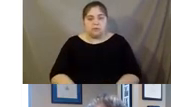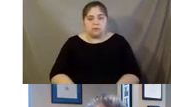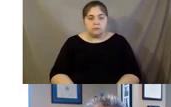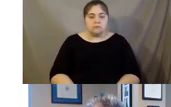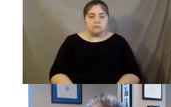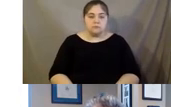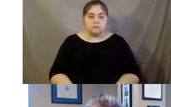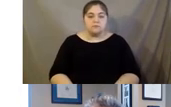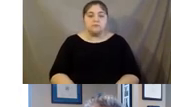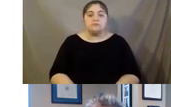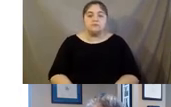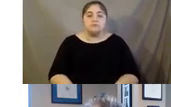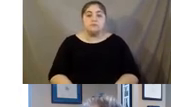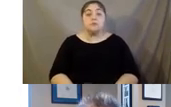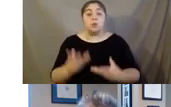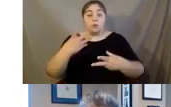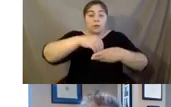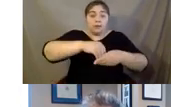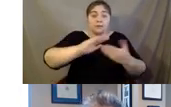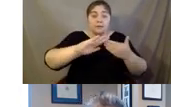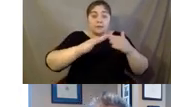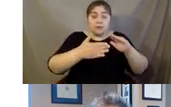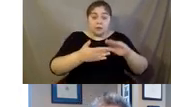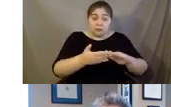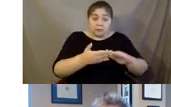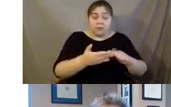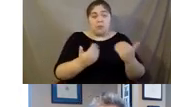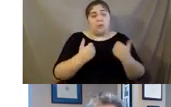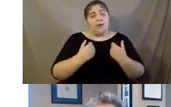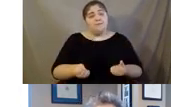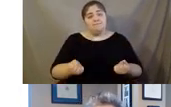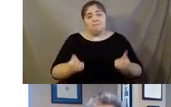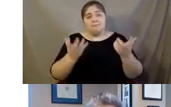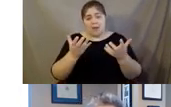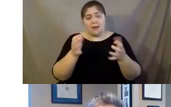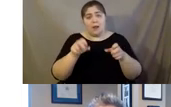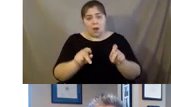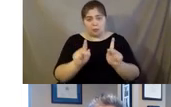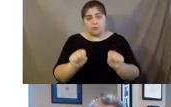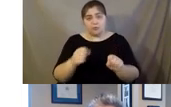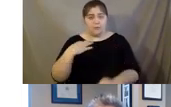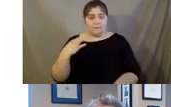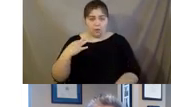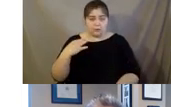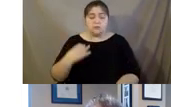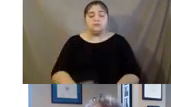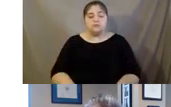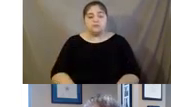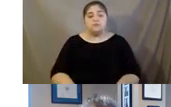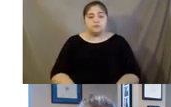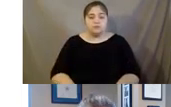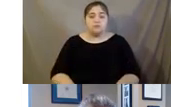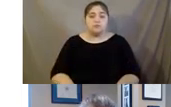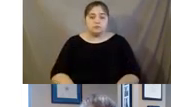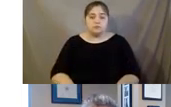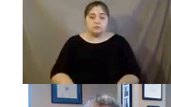For the engagement in one's community ingredient, we offer several opportunities to volunteer. We are,